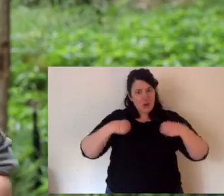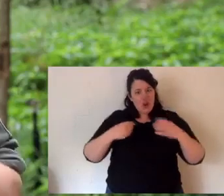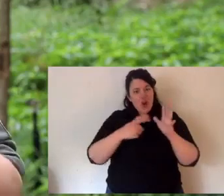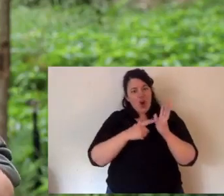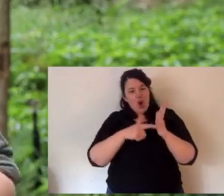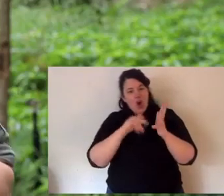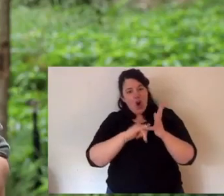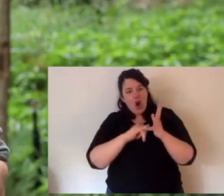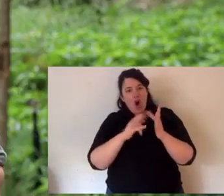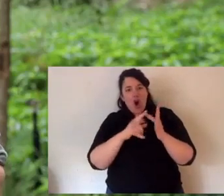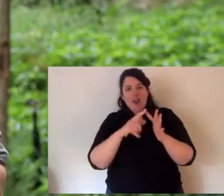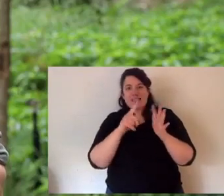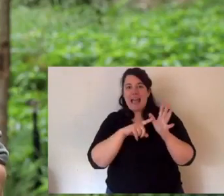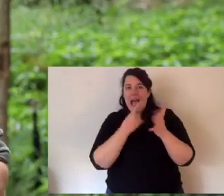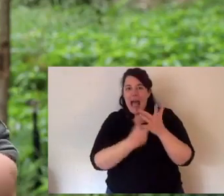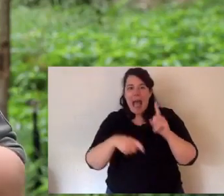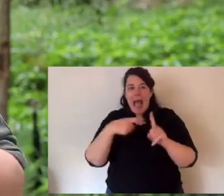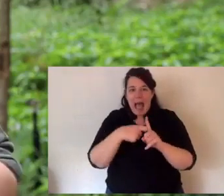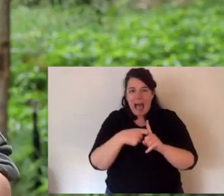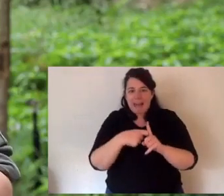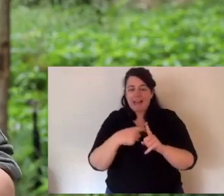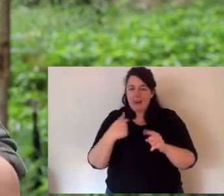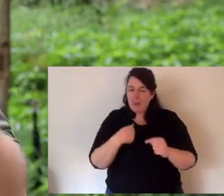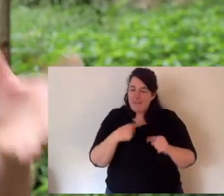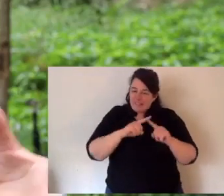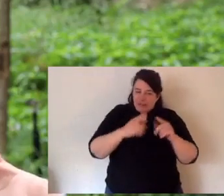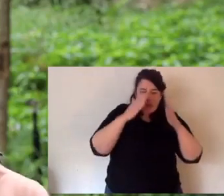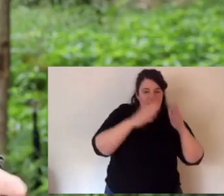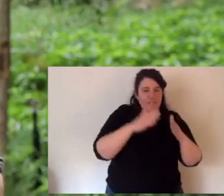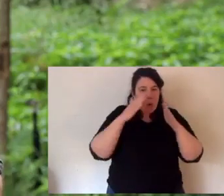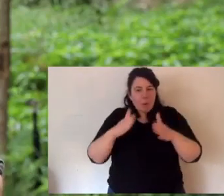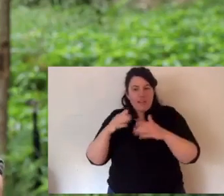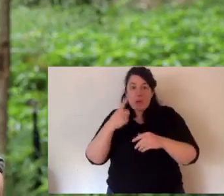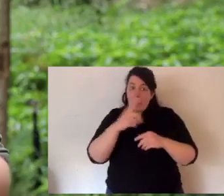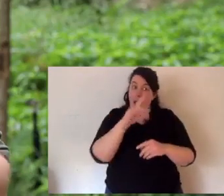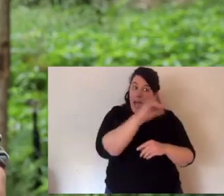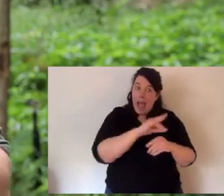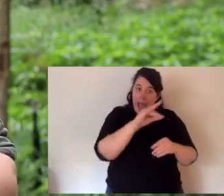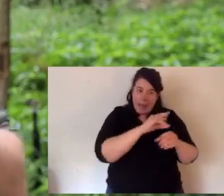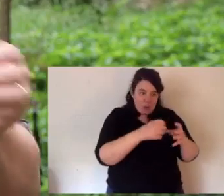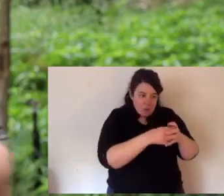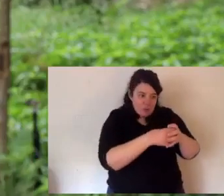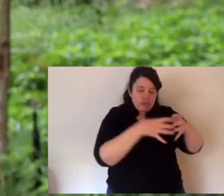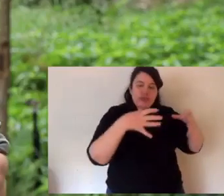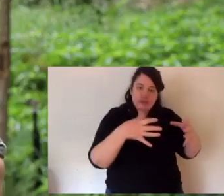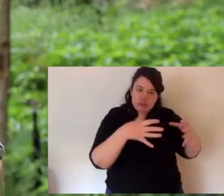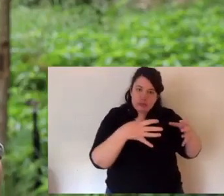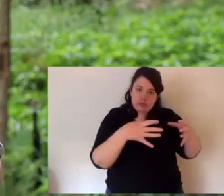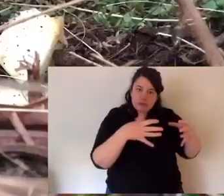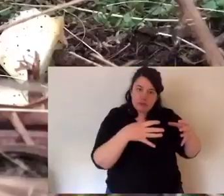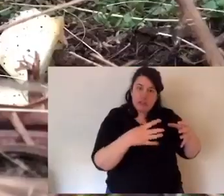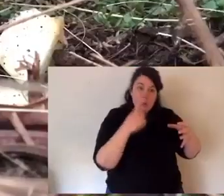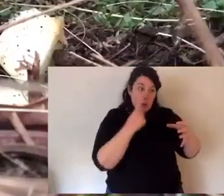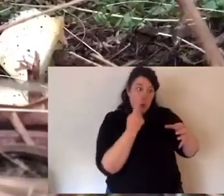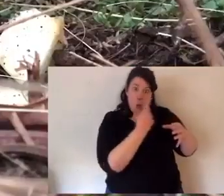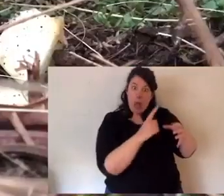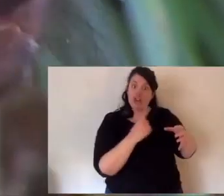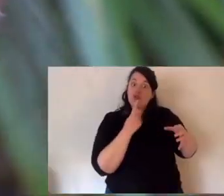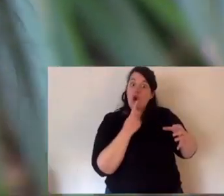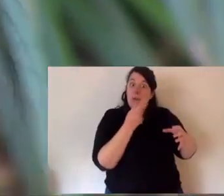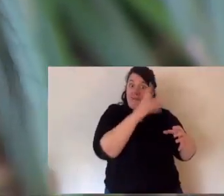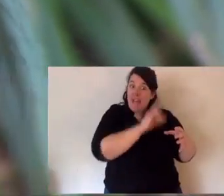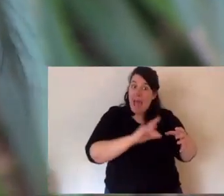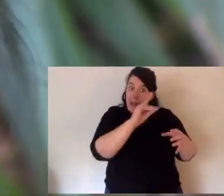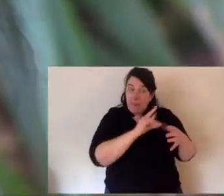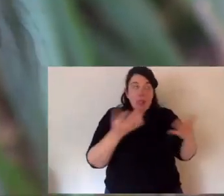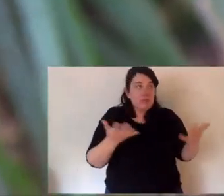conservation organisation. Now, we work in a couple of tiers. One is species recovery. That's really looking at an